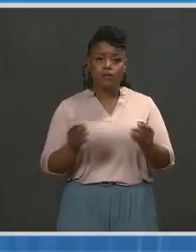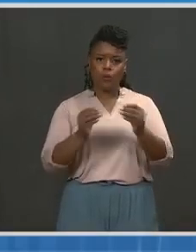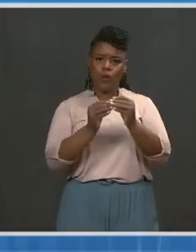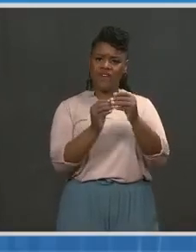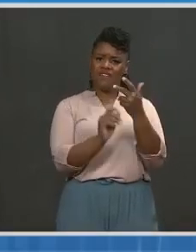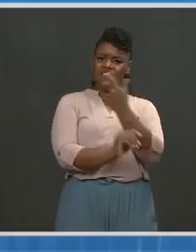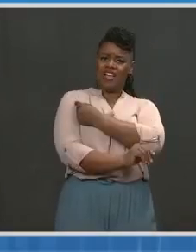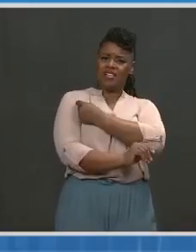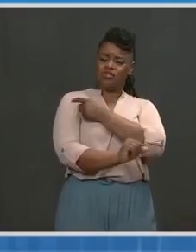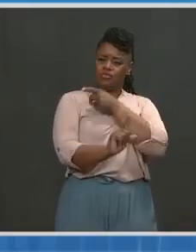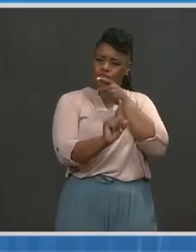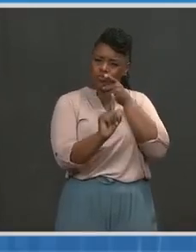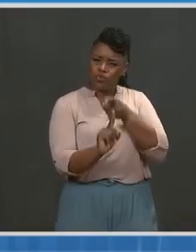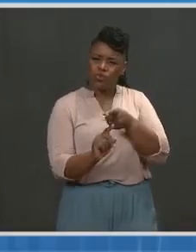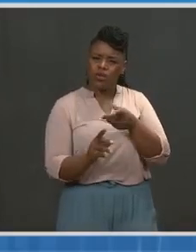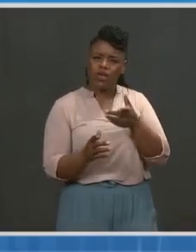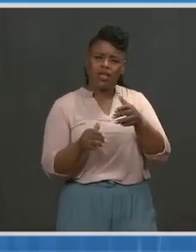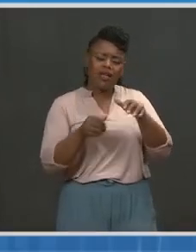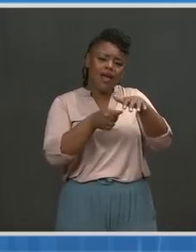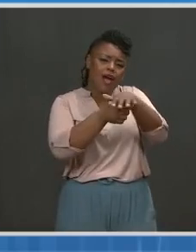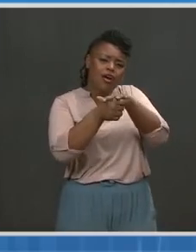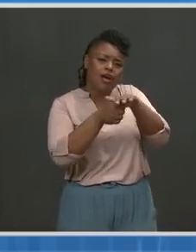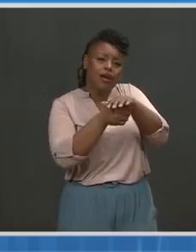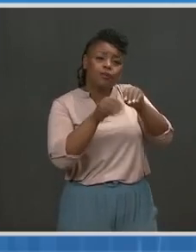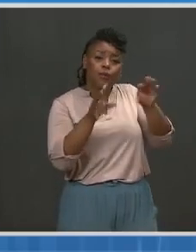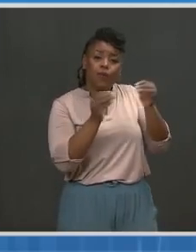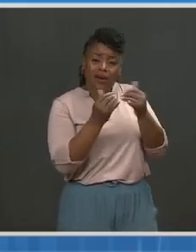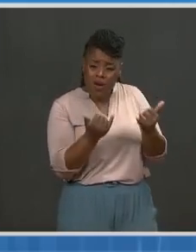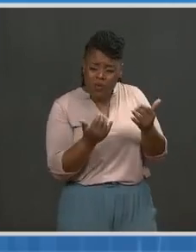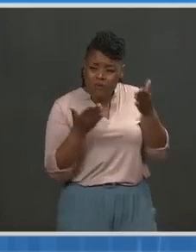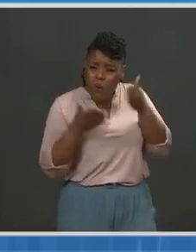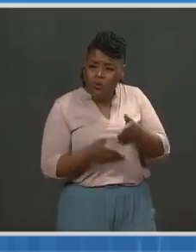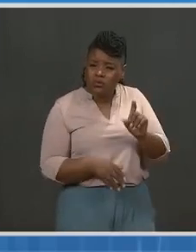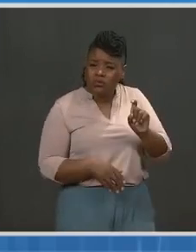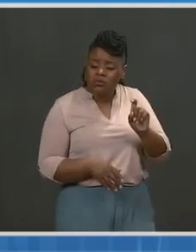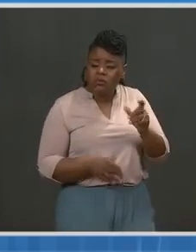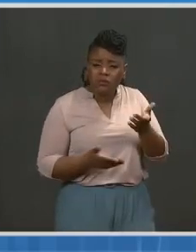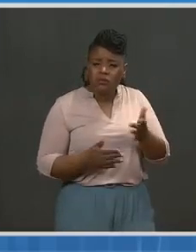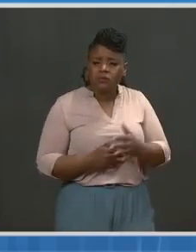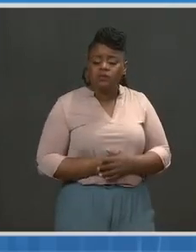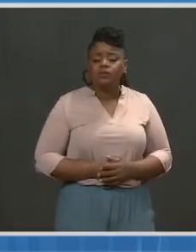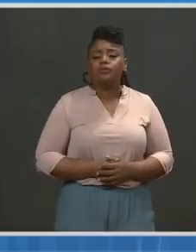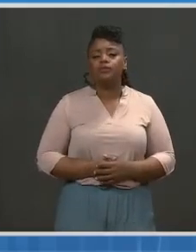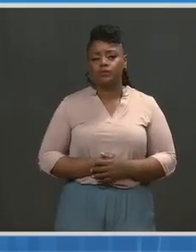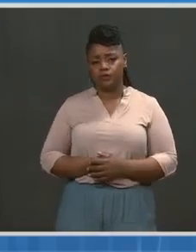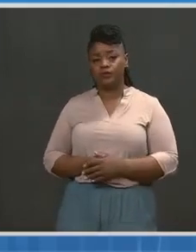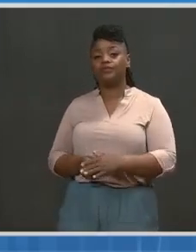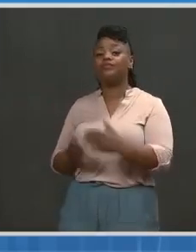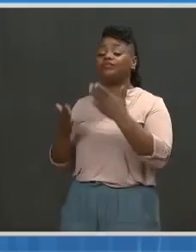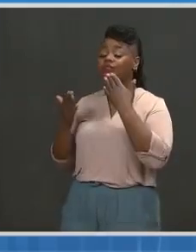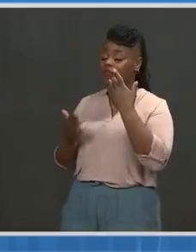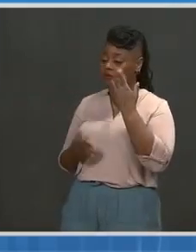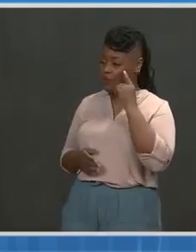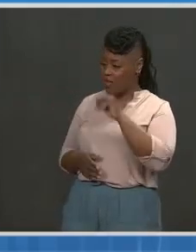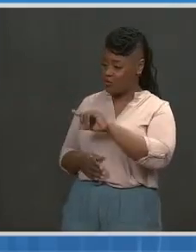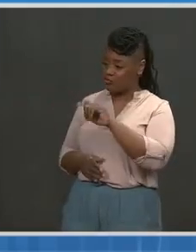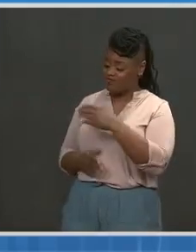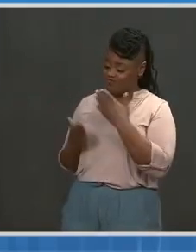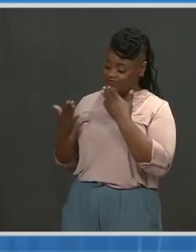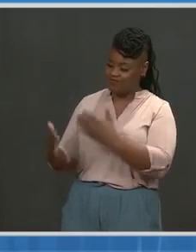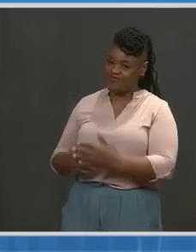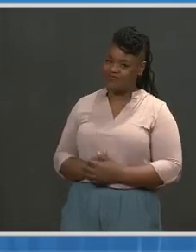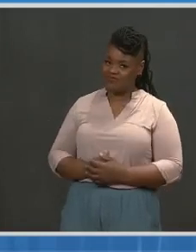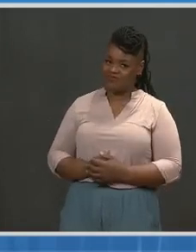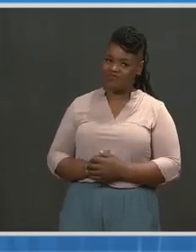to places that are seeing more spread right now, perhaps because of variants? Thanks. Well, thank you, Meg, for that